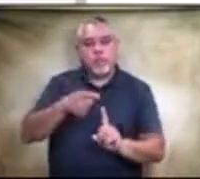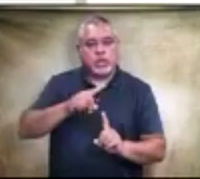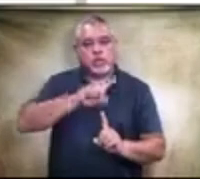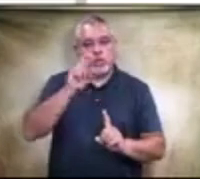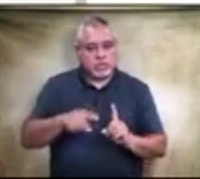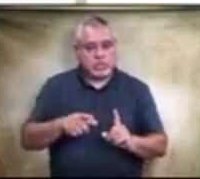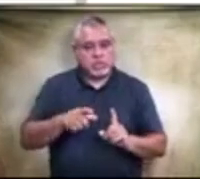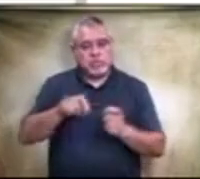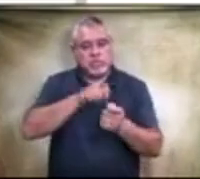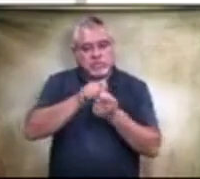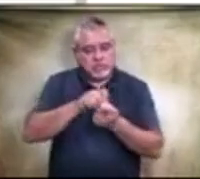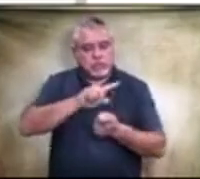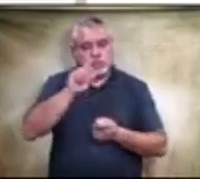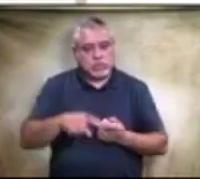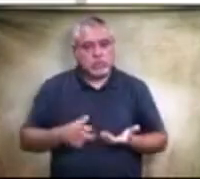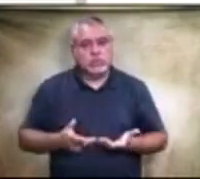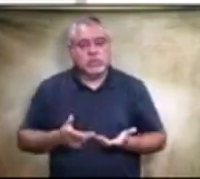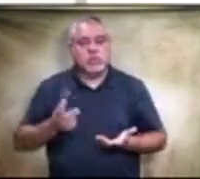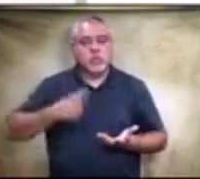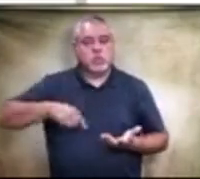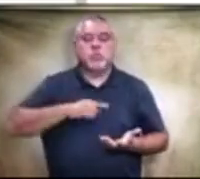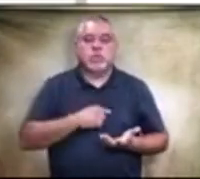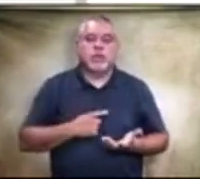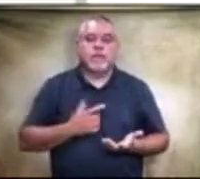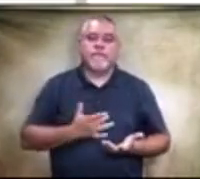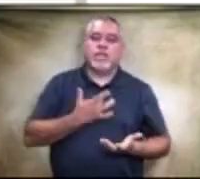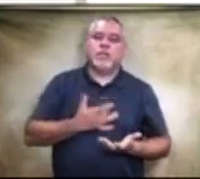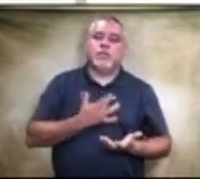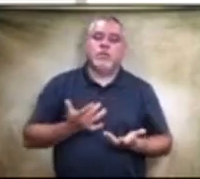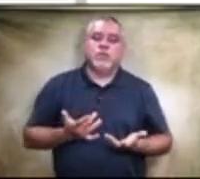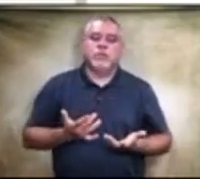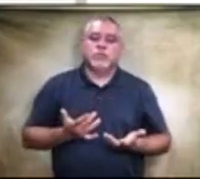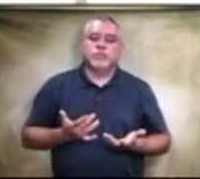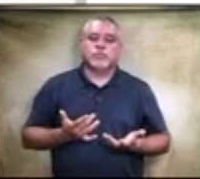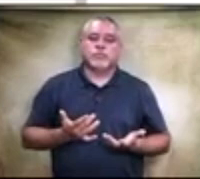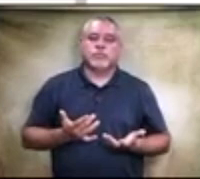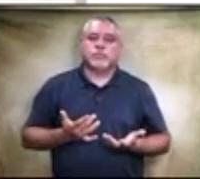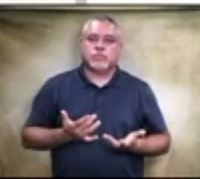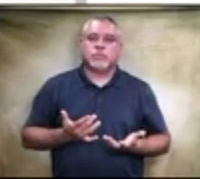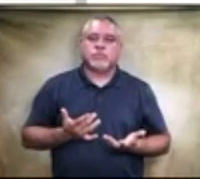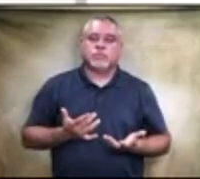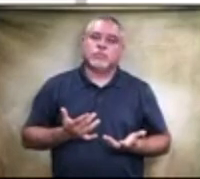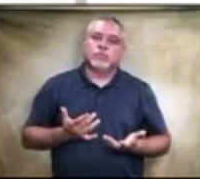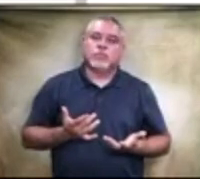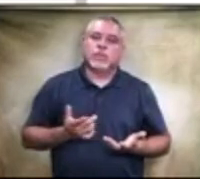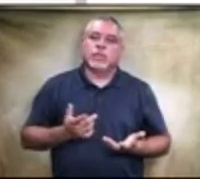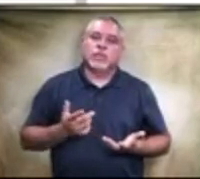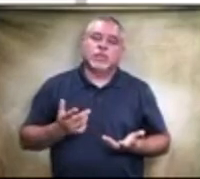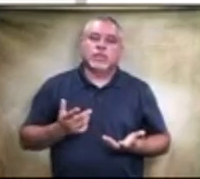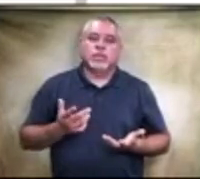you know, we feel that there, the, the, the, the